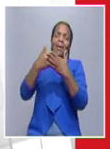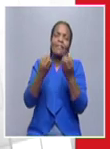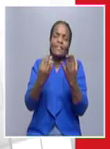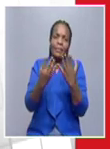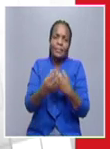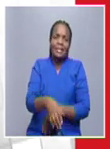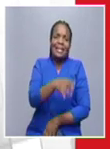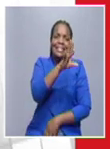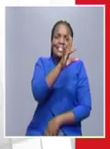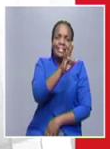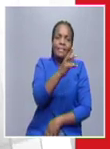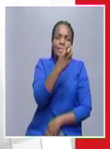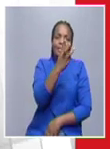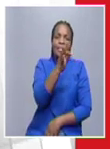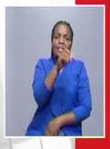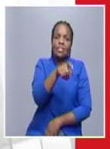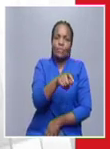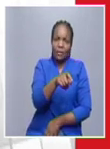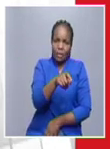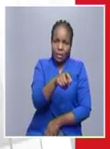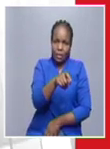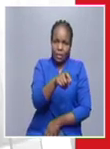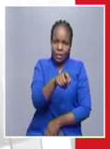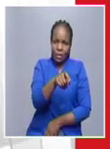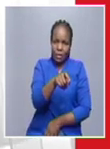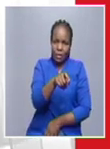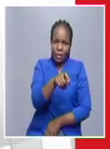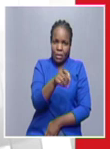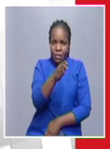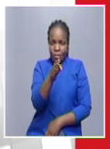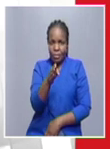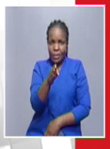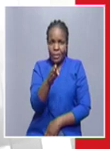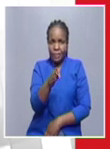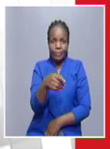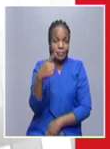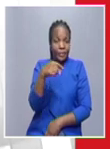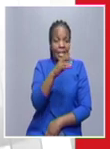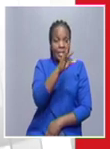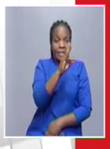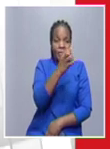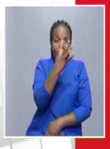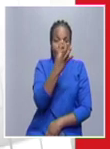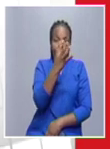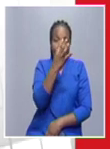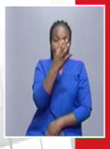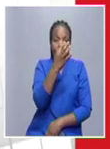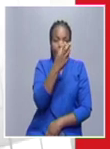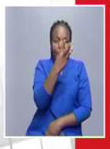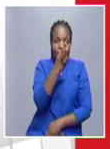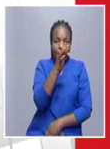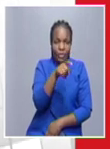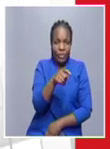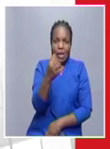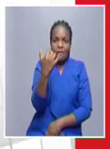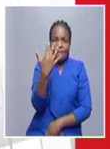739,541.